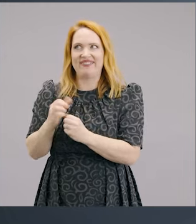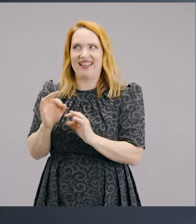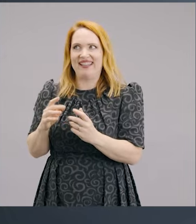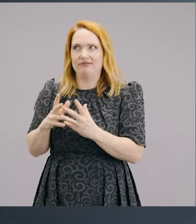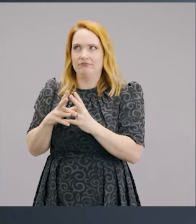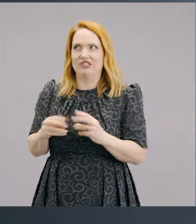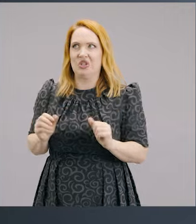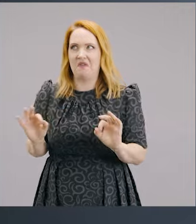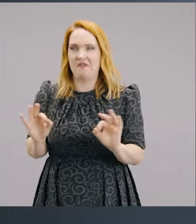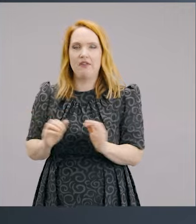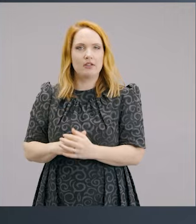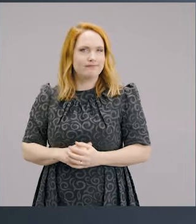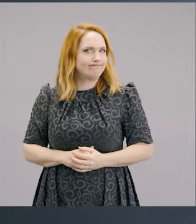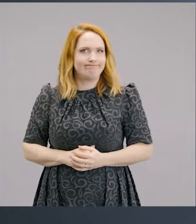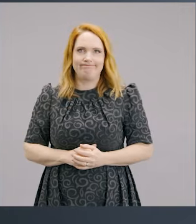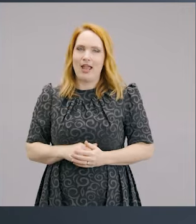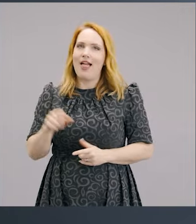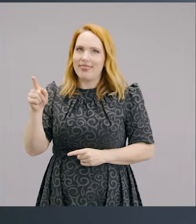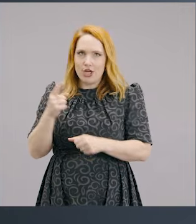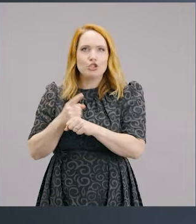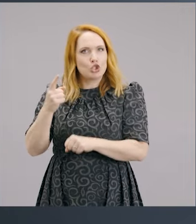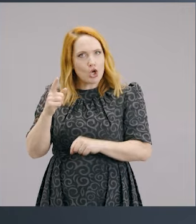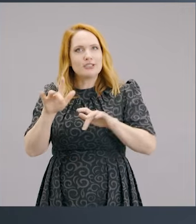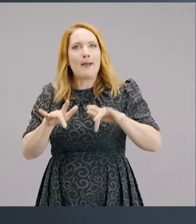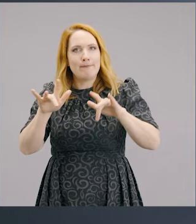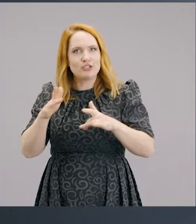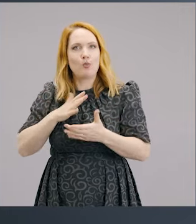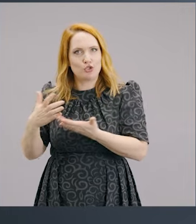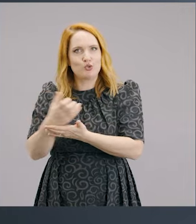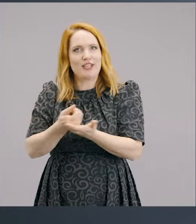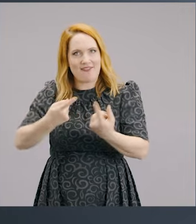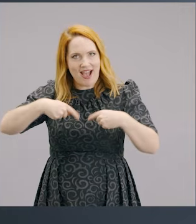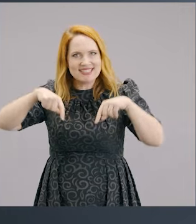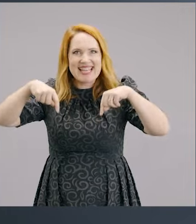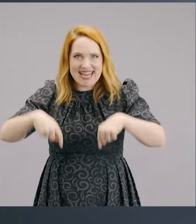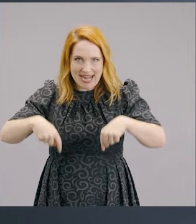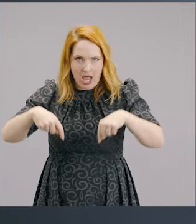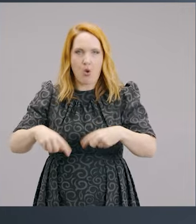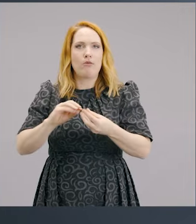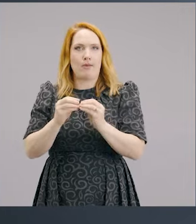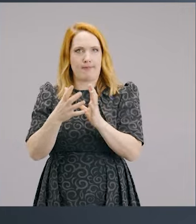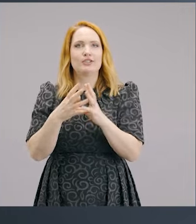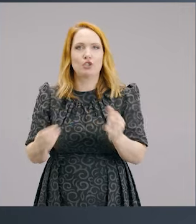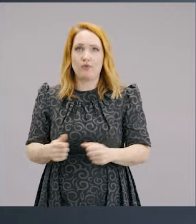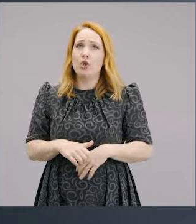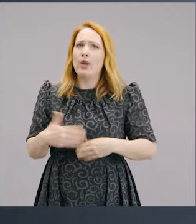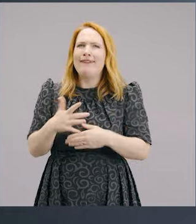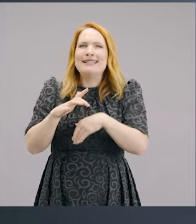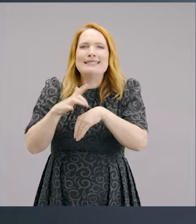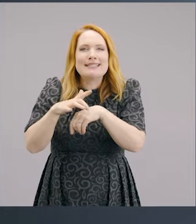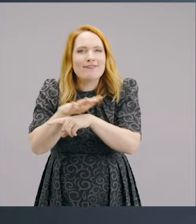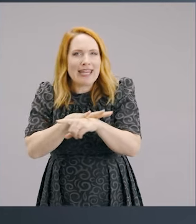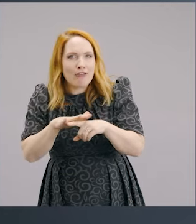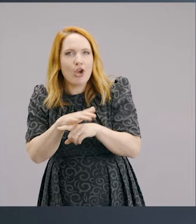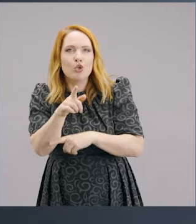mercy of God. And I wanna challenge us, whatever area of touchy point we have in our hearts, let's